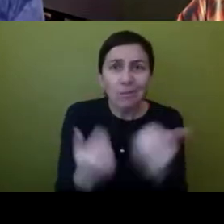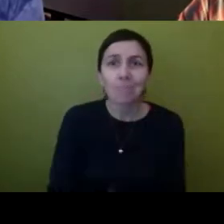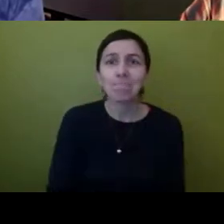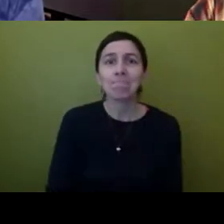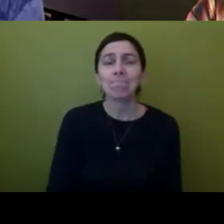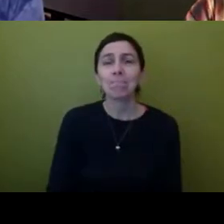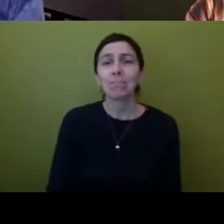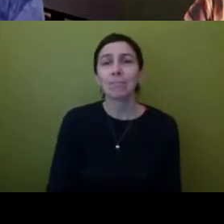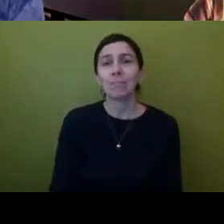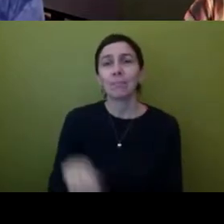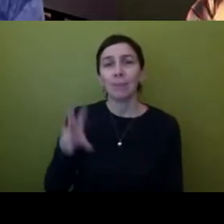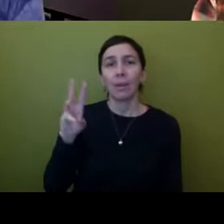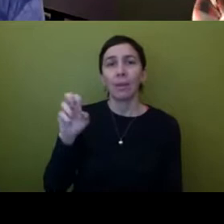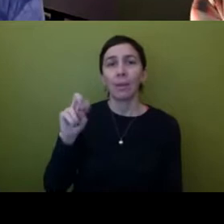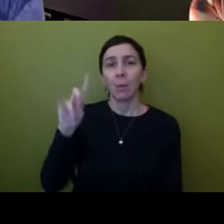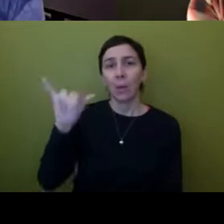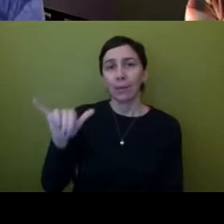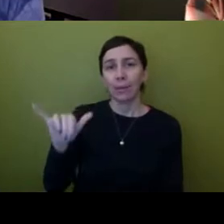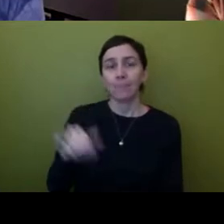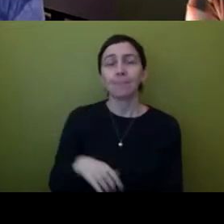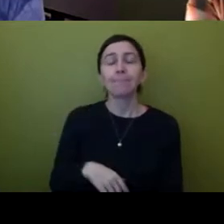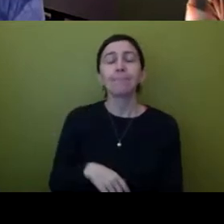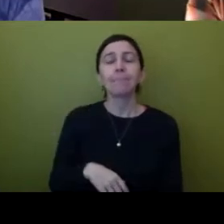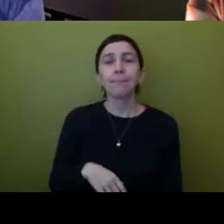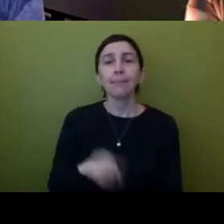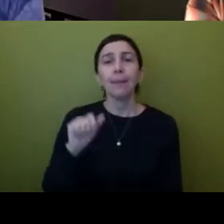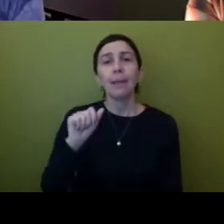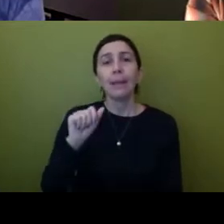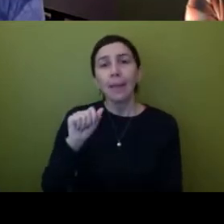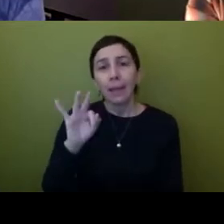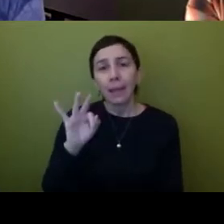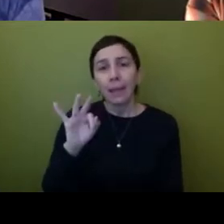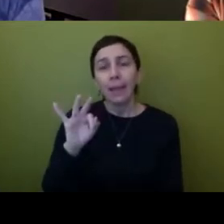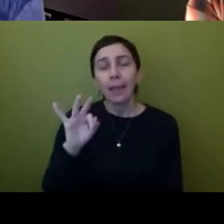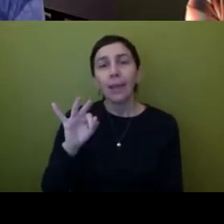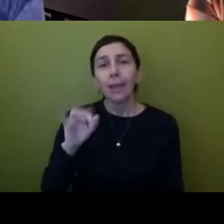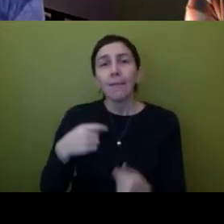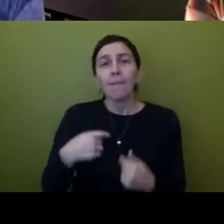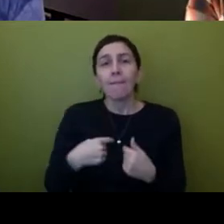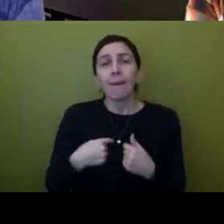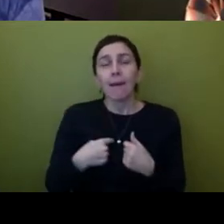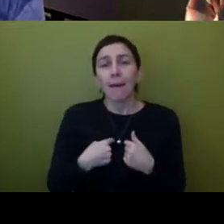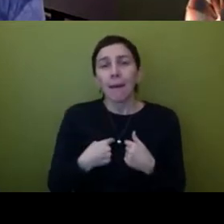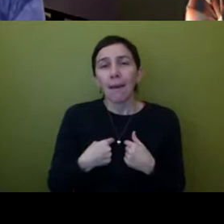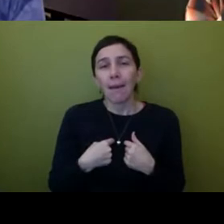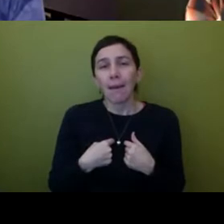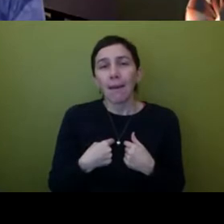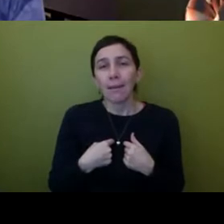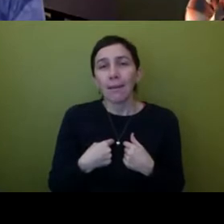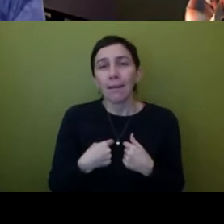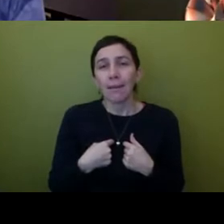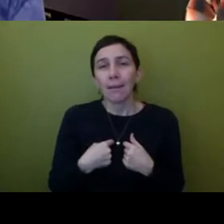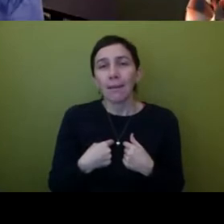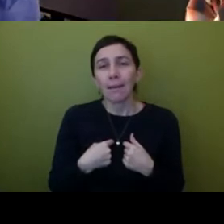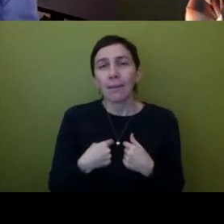i feel like if you do that if i was to put myself in that position whatever